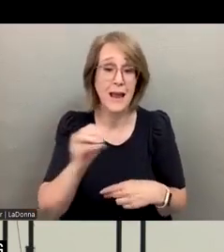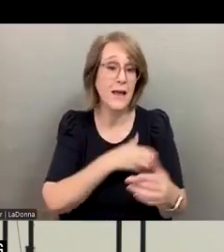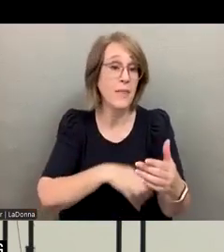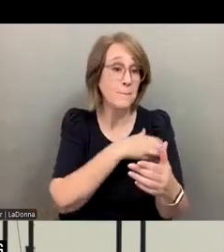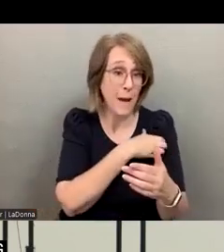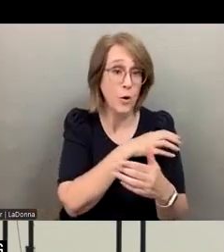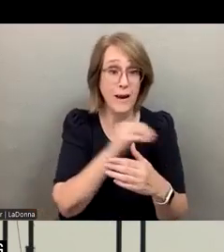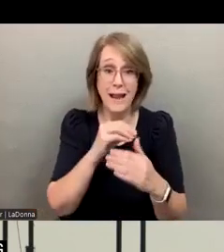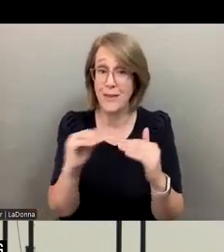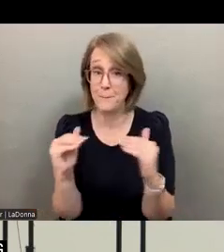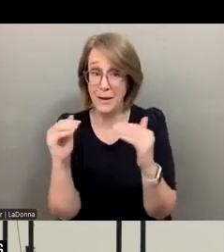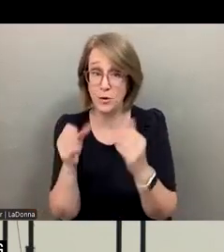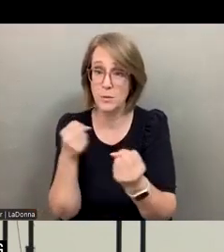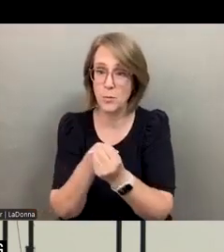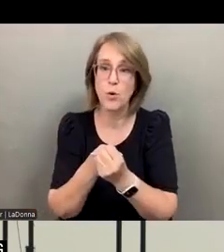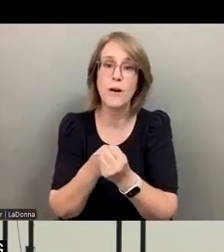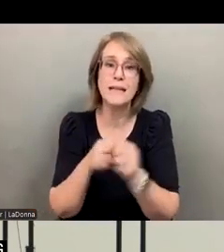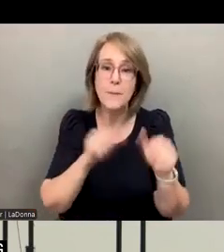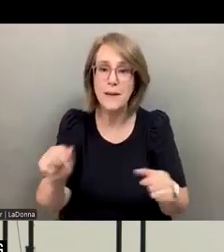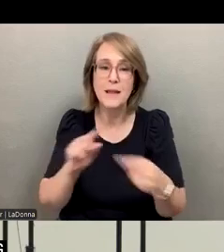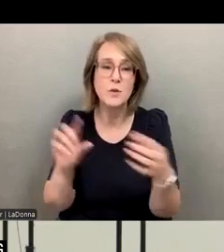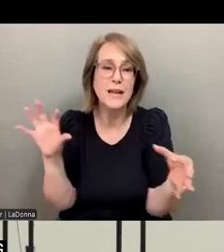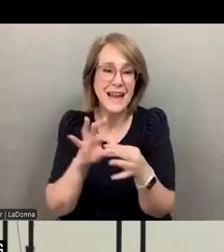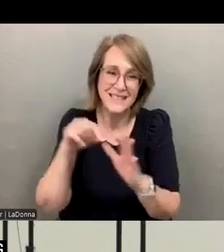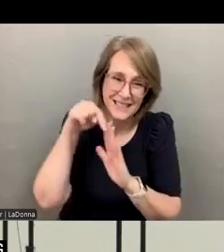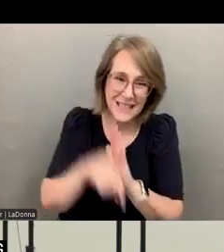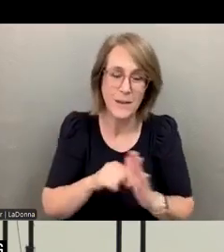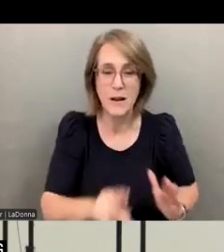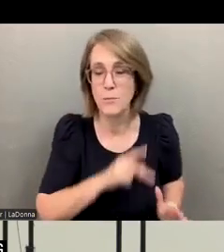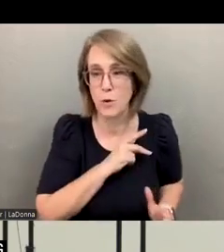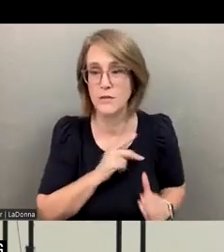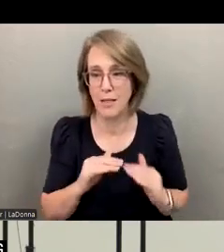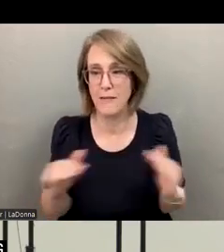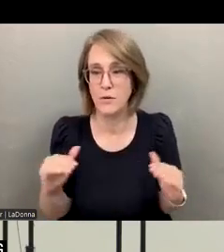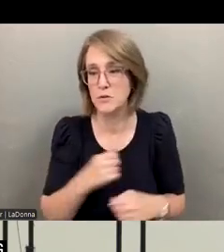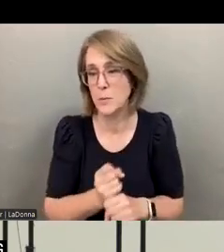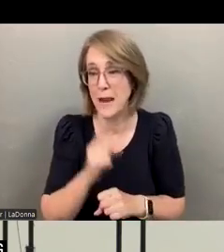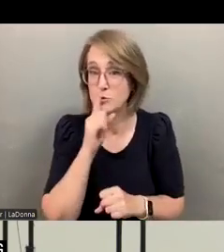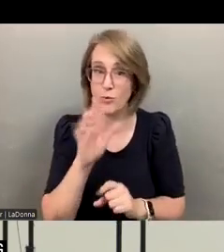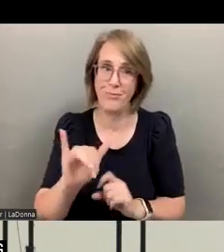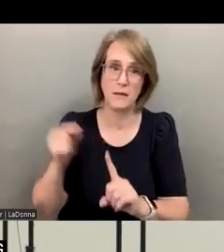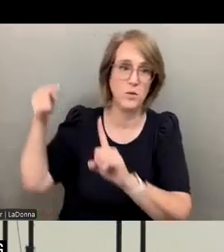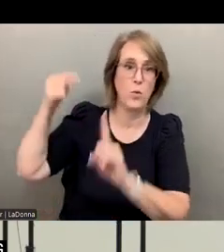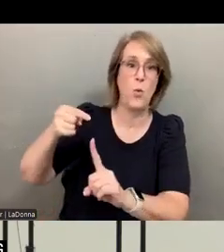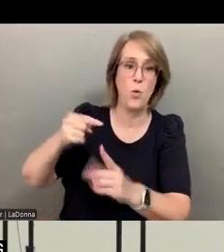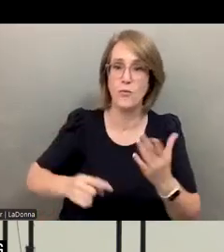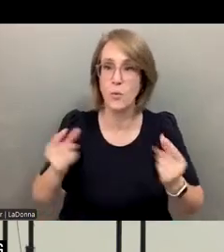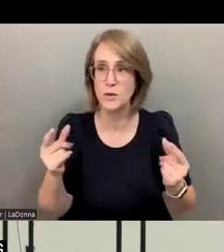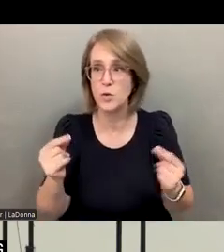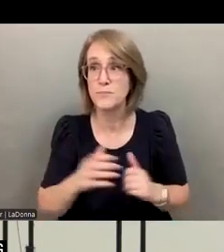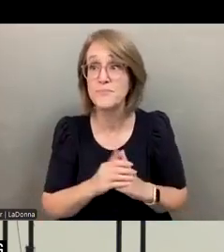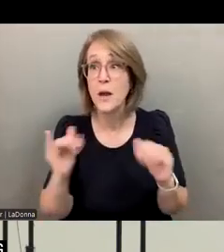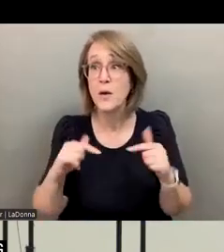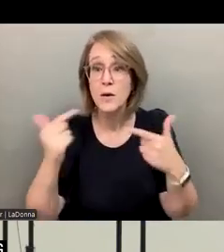peer support lies in our ability to connect deeply at a personal level, so let's ensure that that remains at the heart of what we do. Now, I'm going